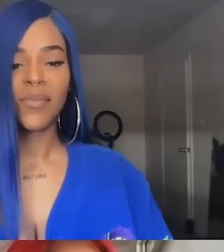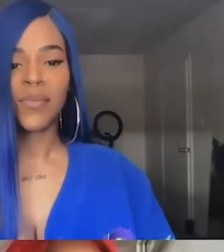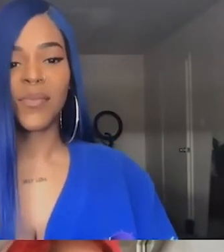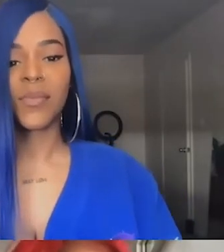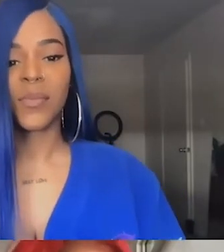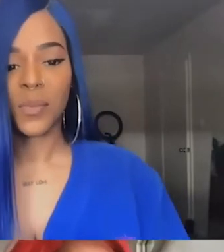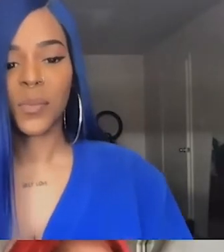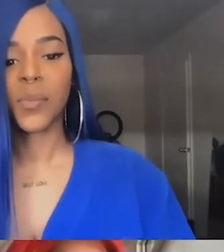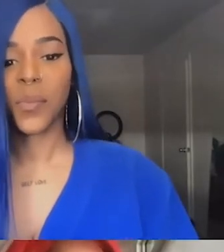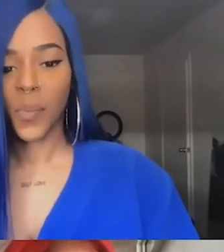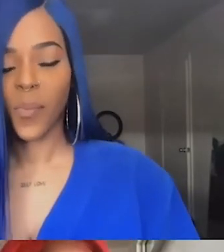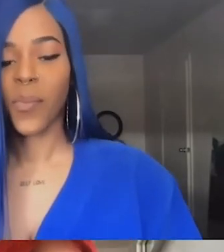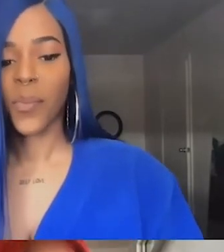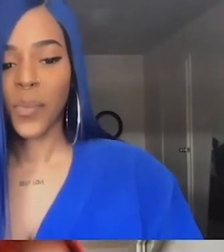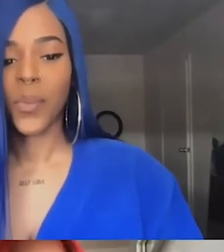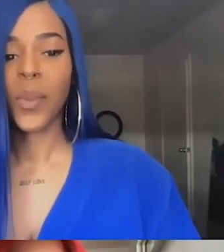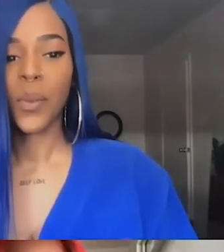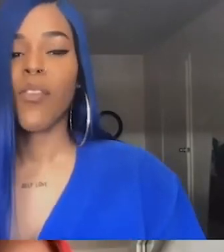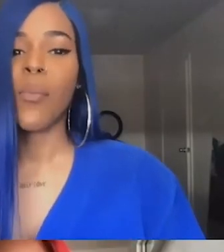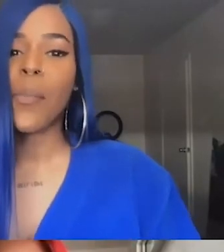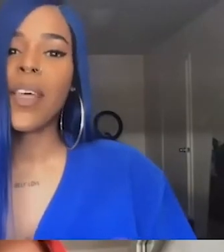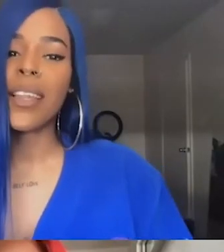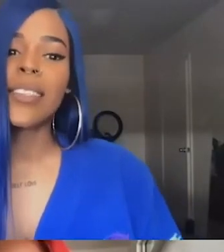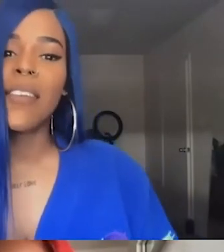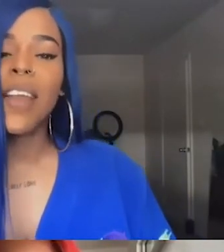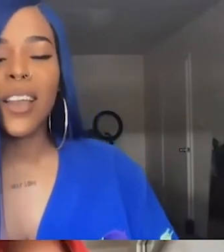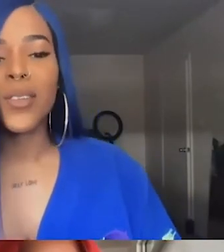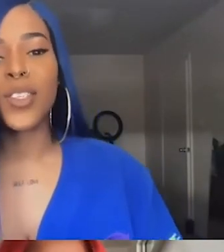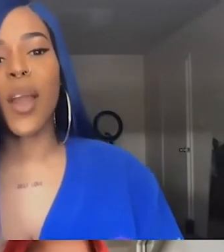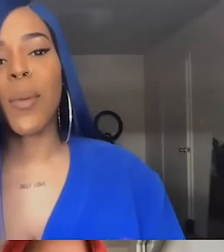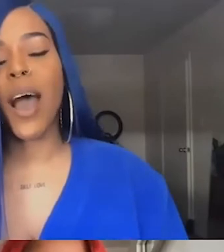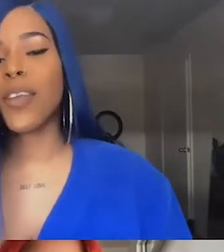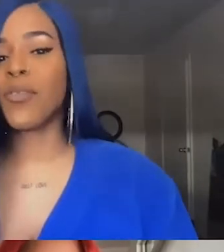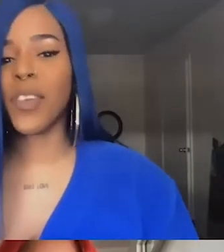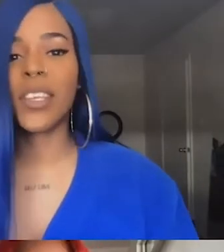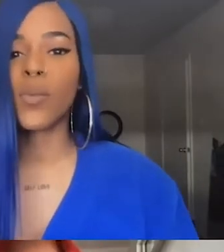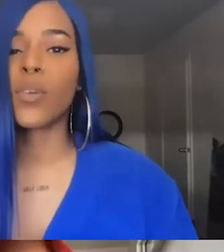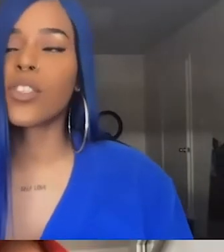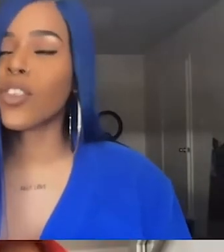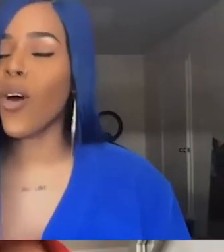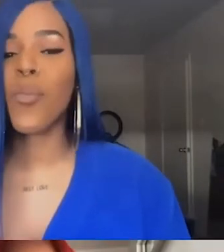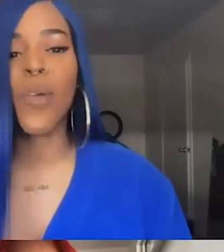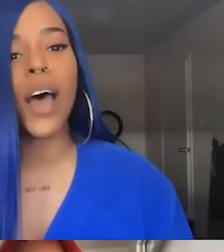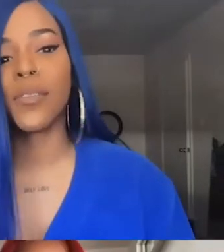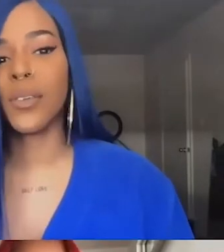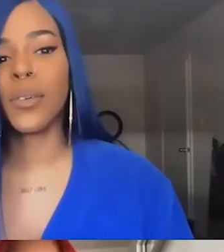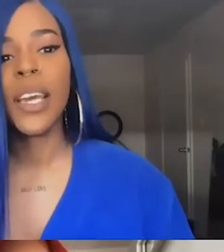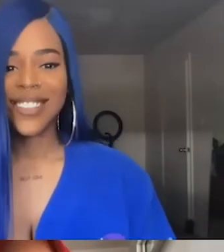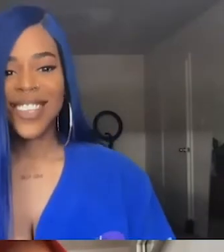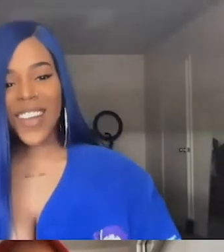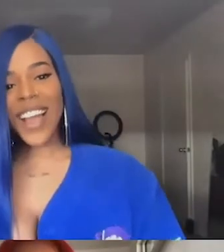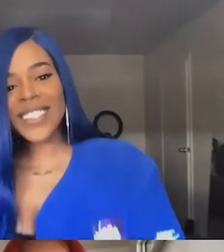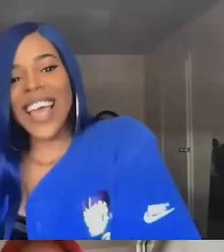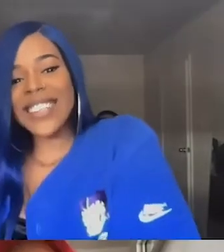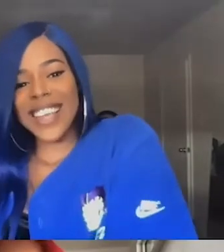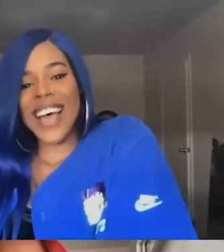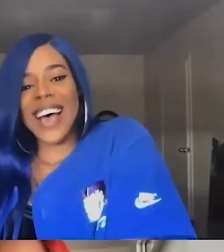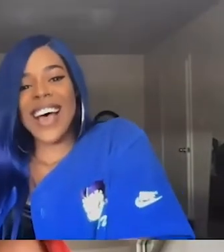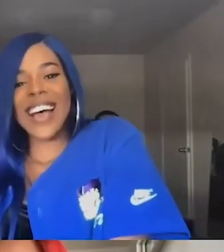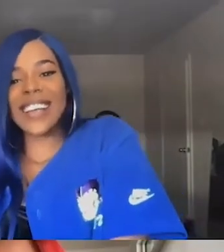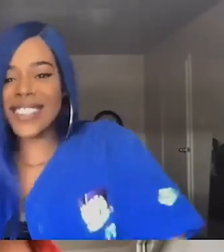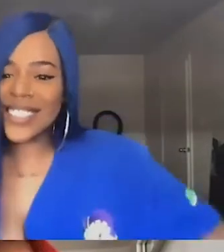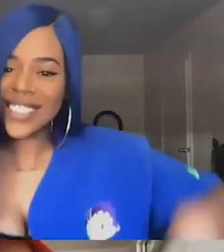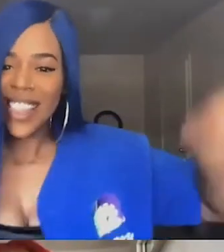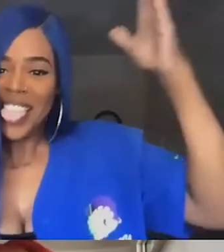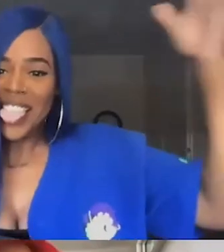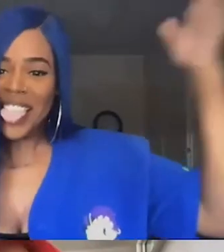Yeah, and this next phase is going to require a little bit more grit. Remember that it's never how you start, but how you finish. We're so proud of you. Congratulations!